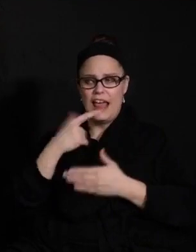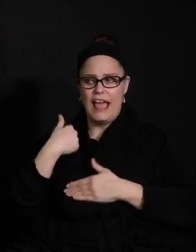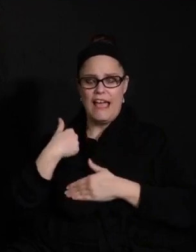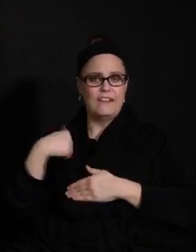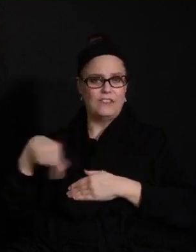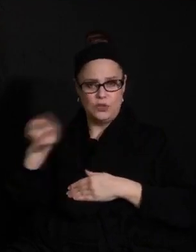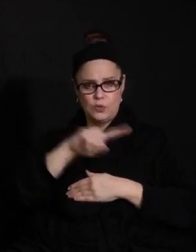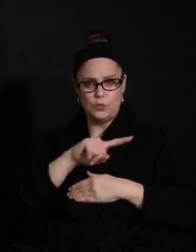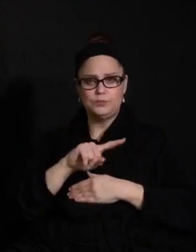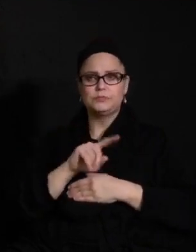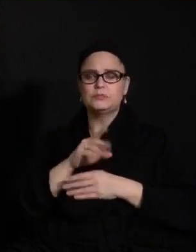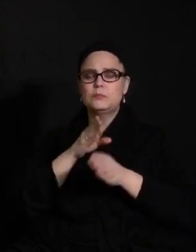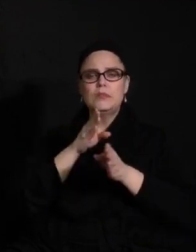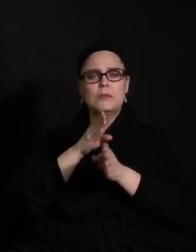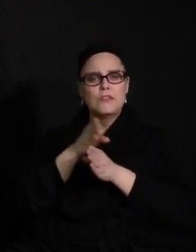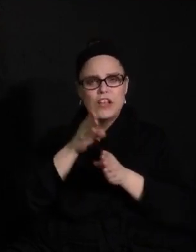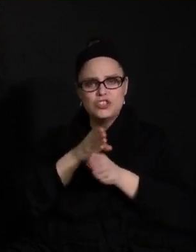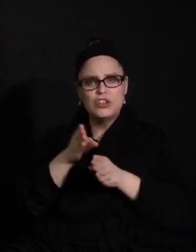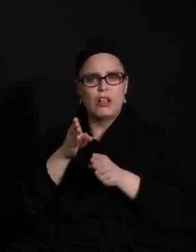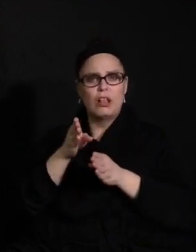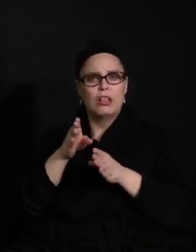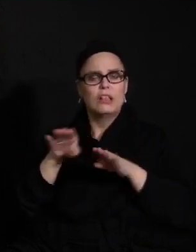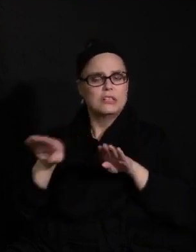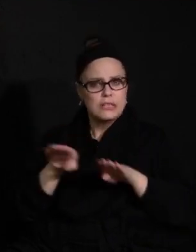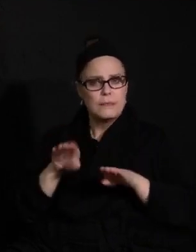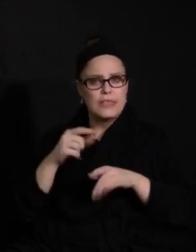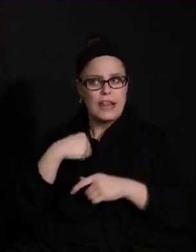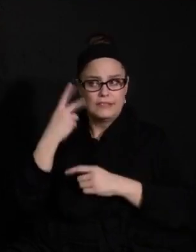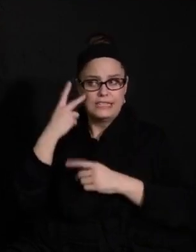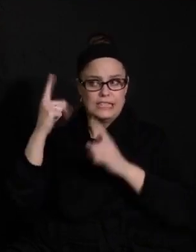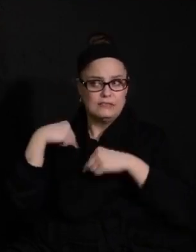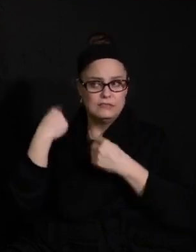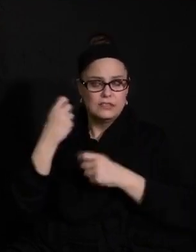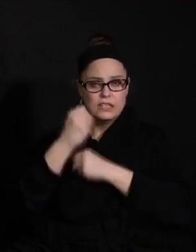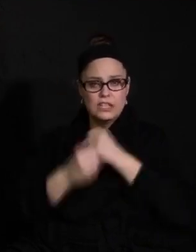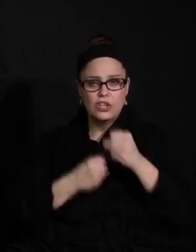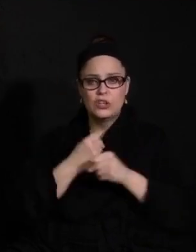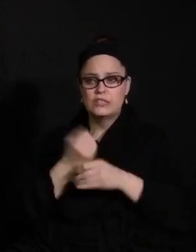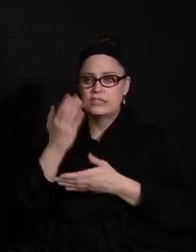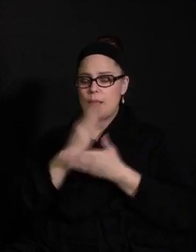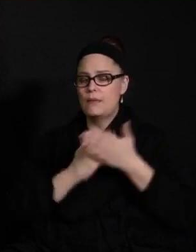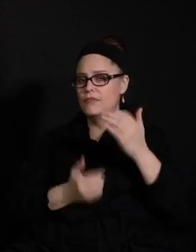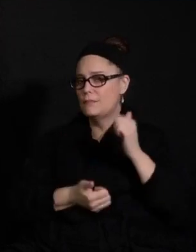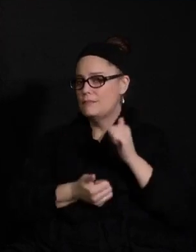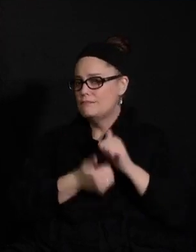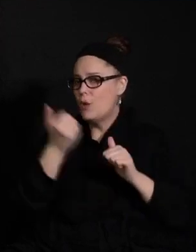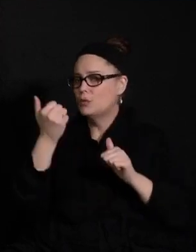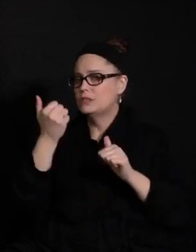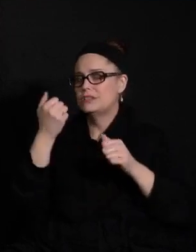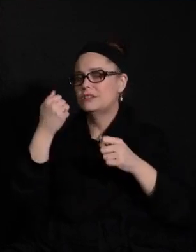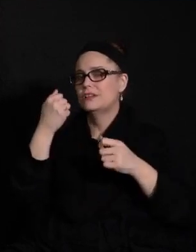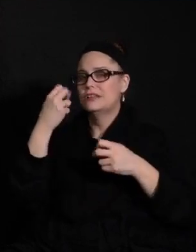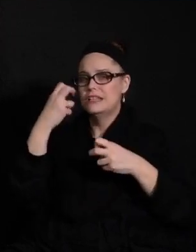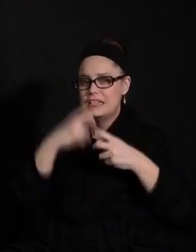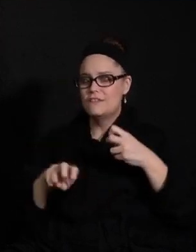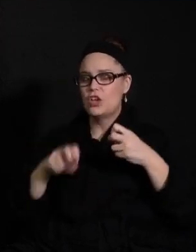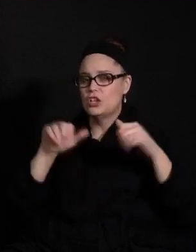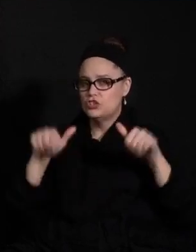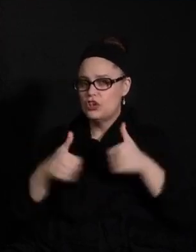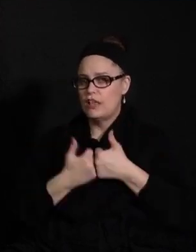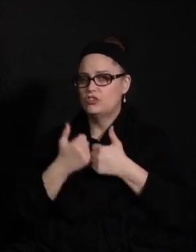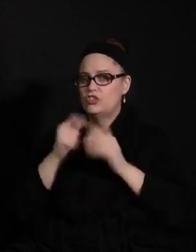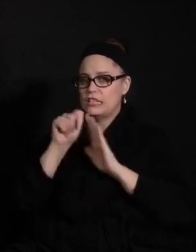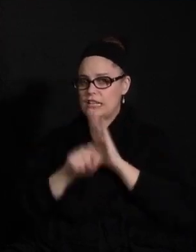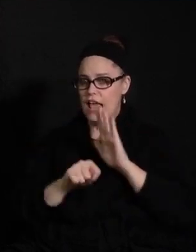incredible professionalism that I've seen over the last year and some of the most difficult and challenging times that I think any school